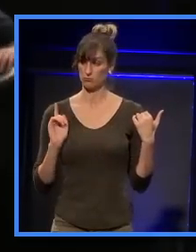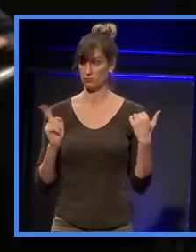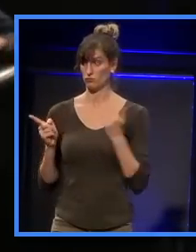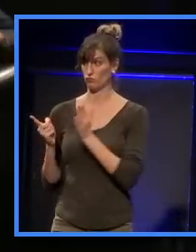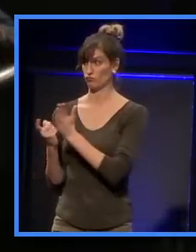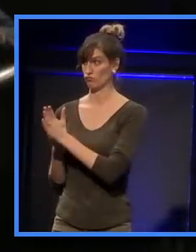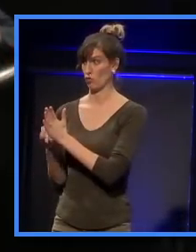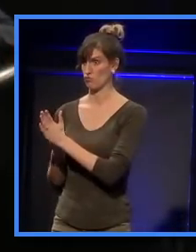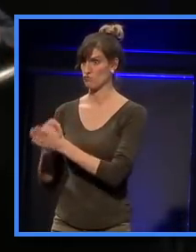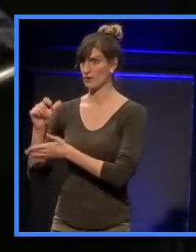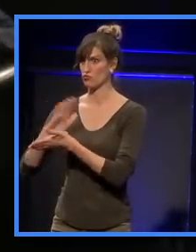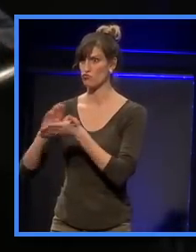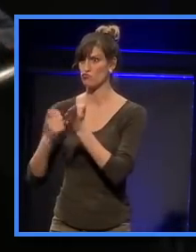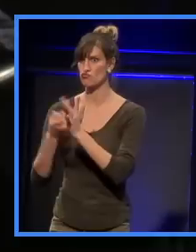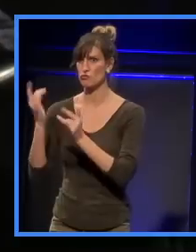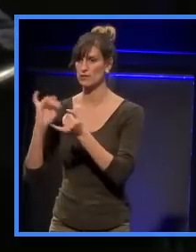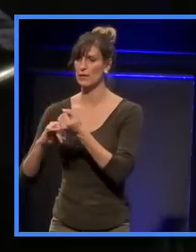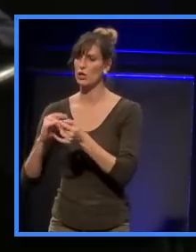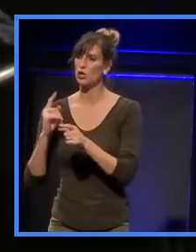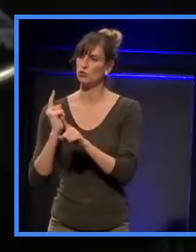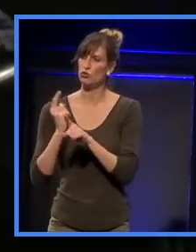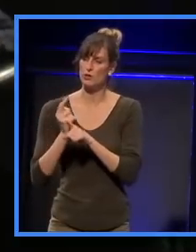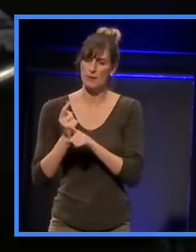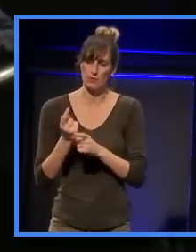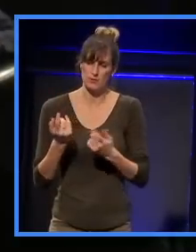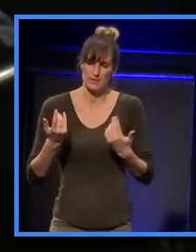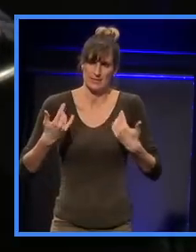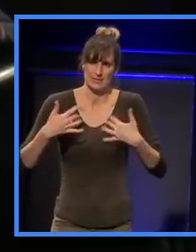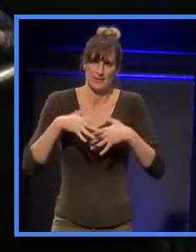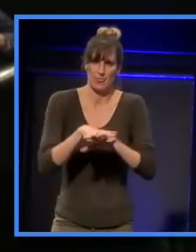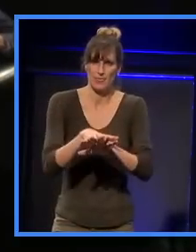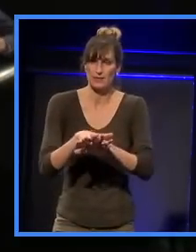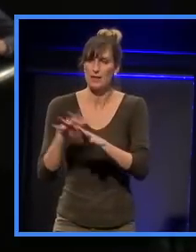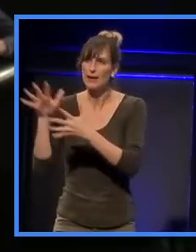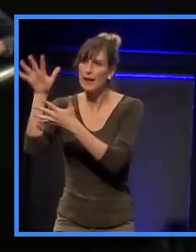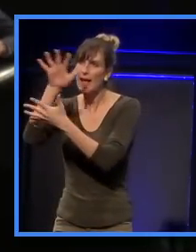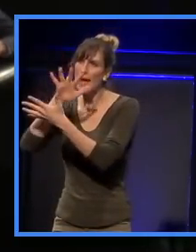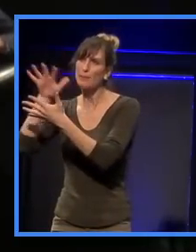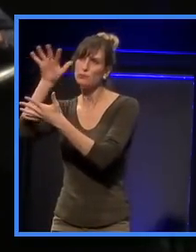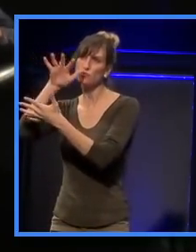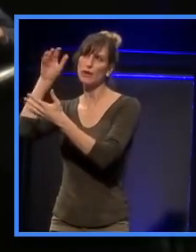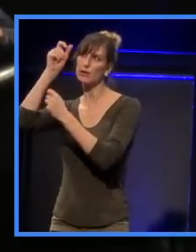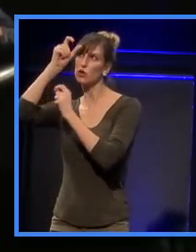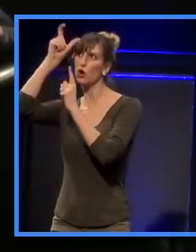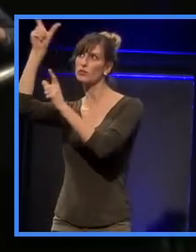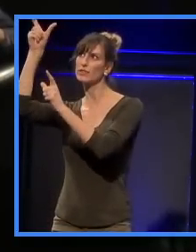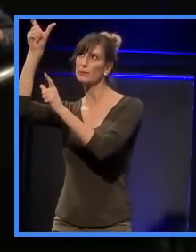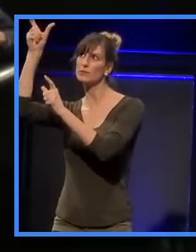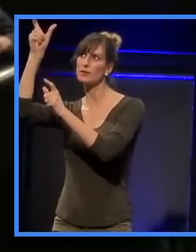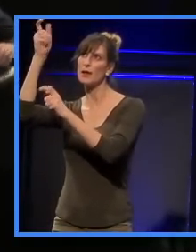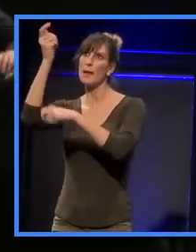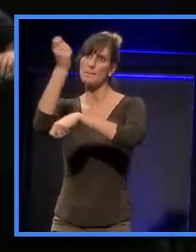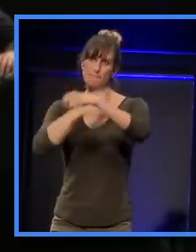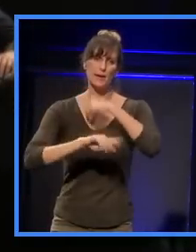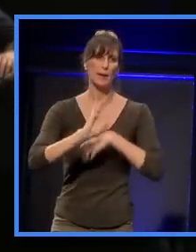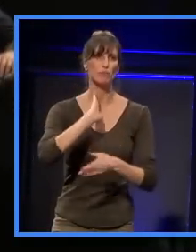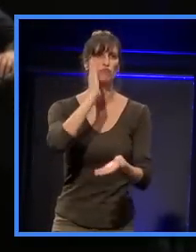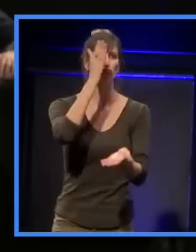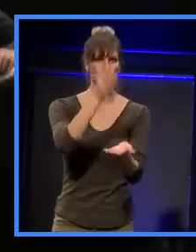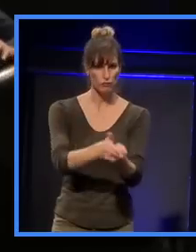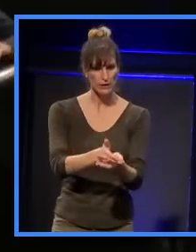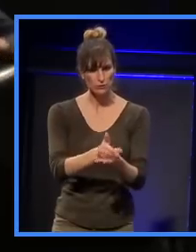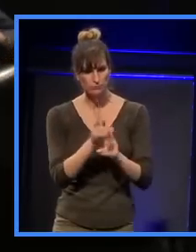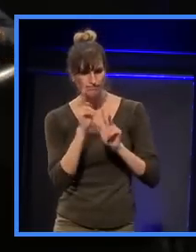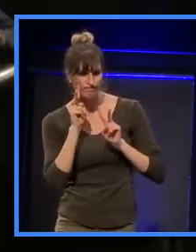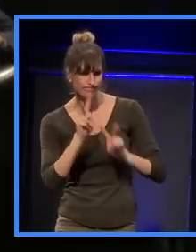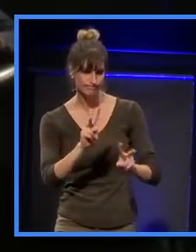sort of synthesis. The idea that you can take an abstract concept and make it manifest, right? So what I think is